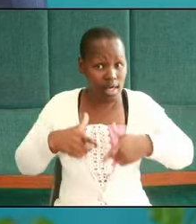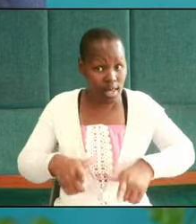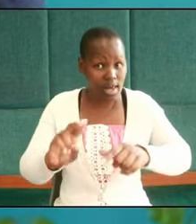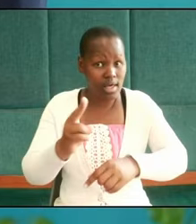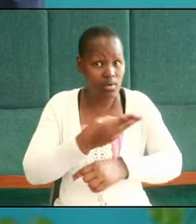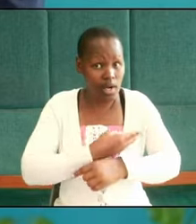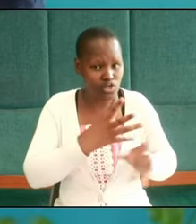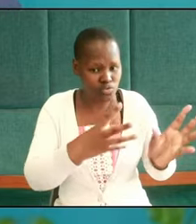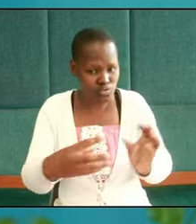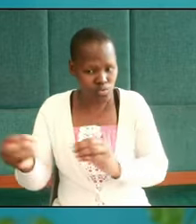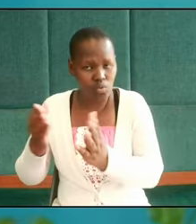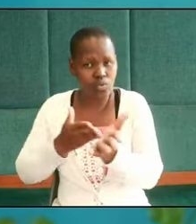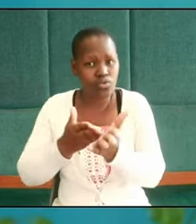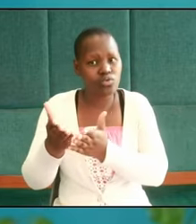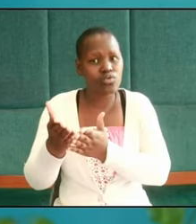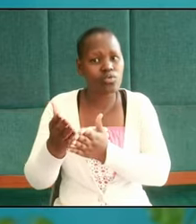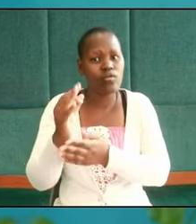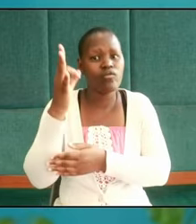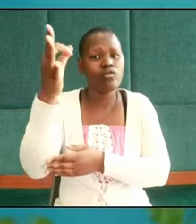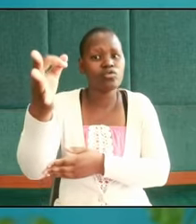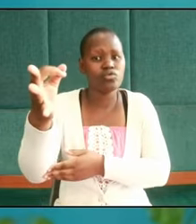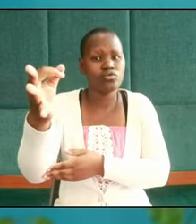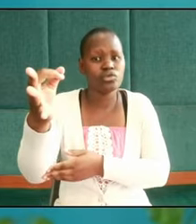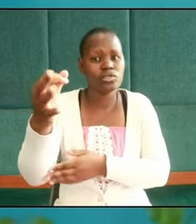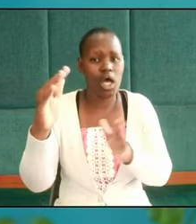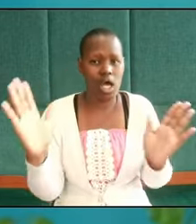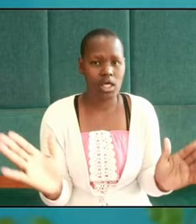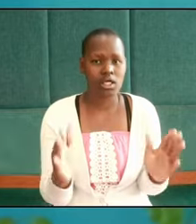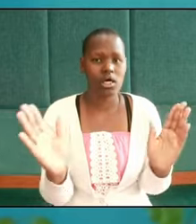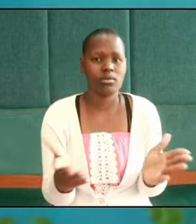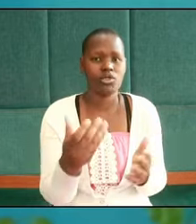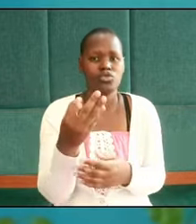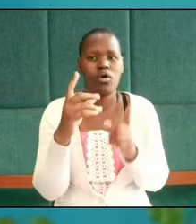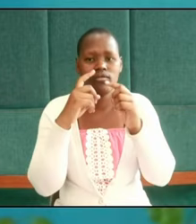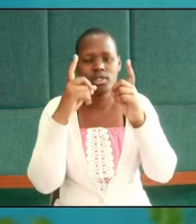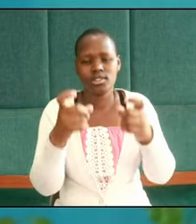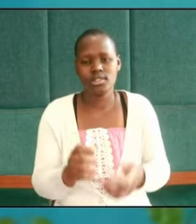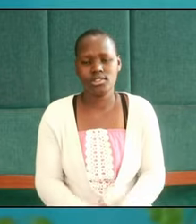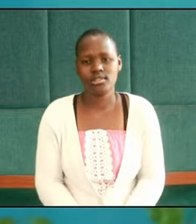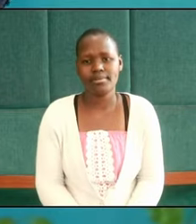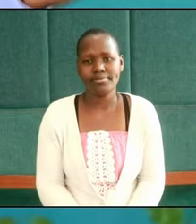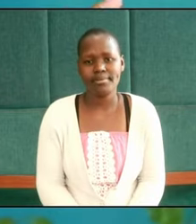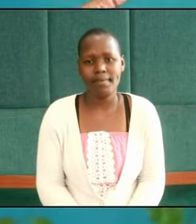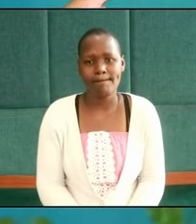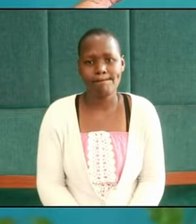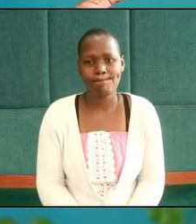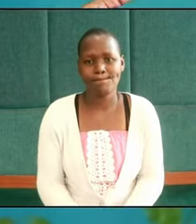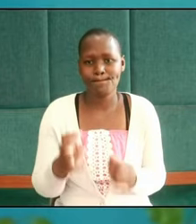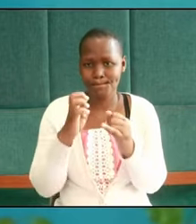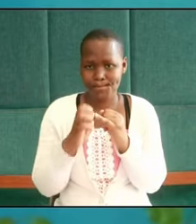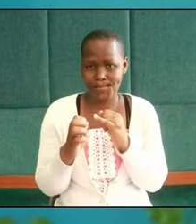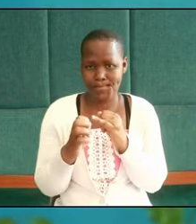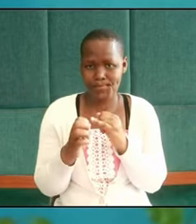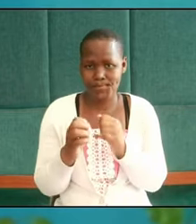us to go through it for future encouragement of the saints finally